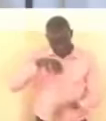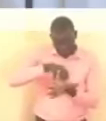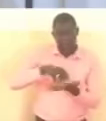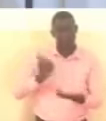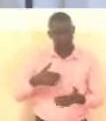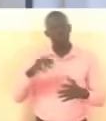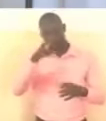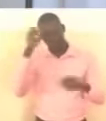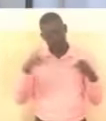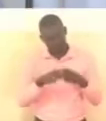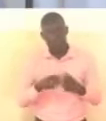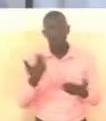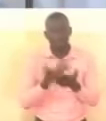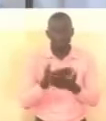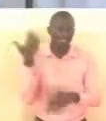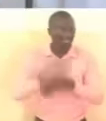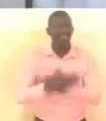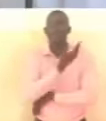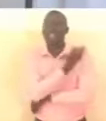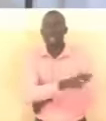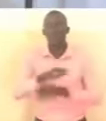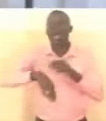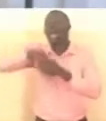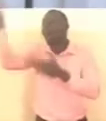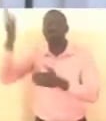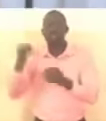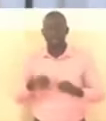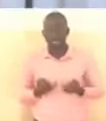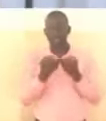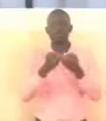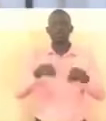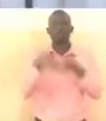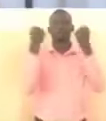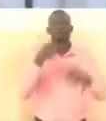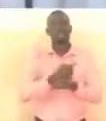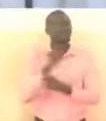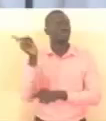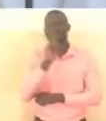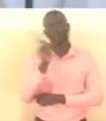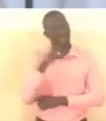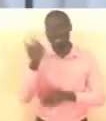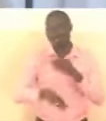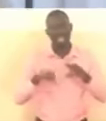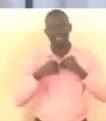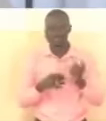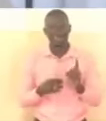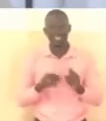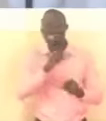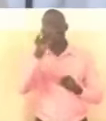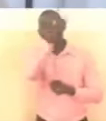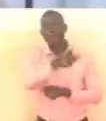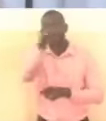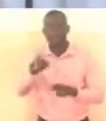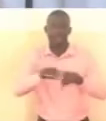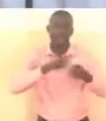in us not allow any external interference in our national affairs and interpersonal relationships